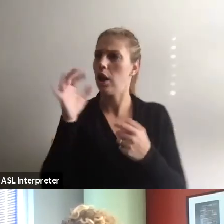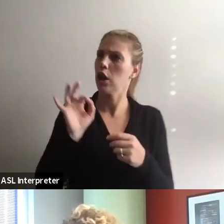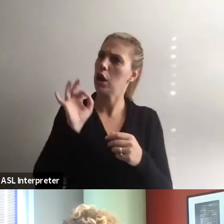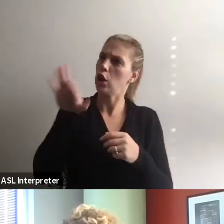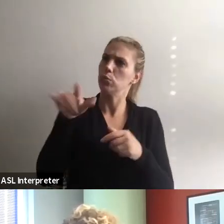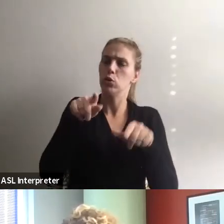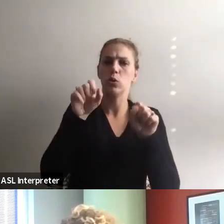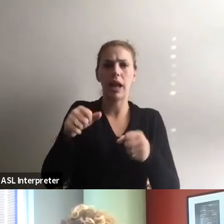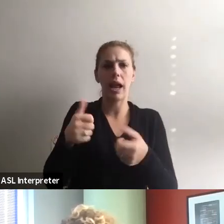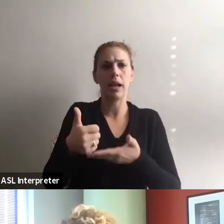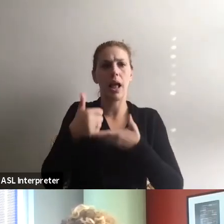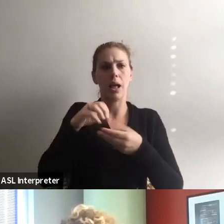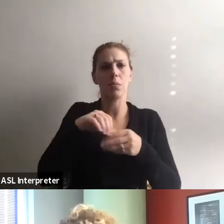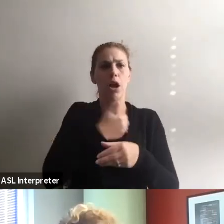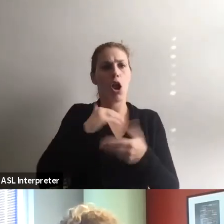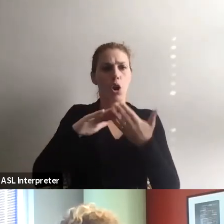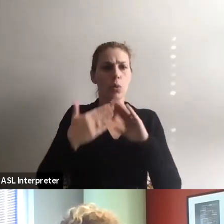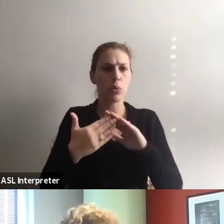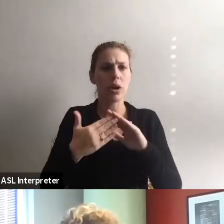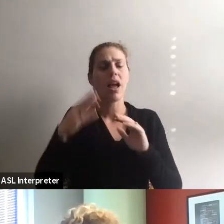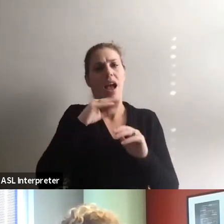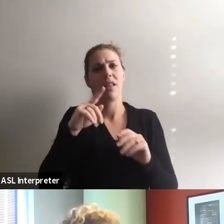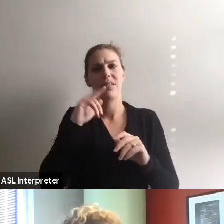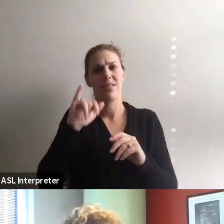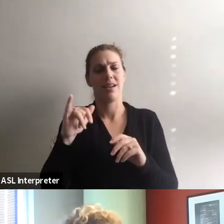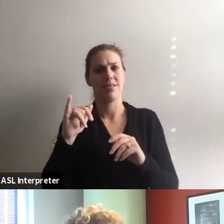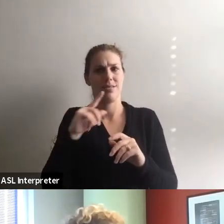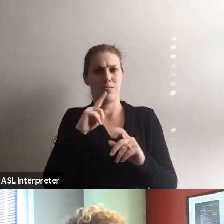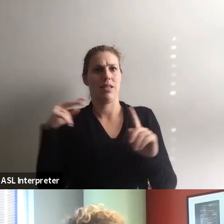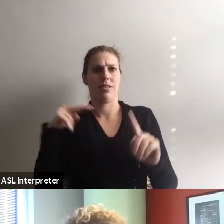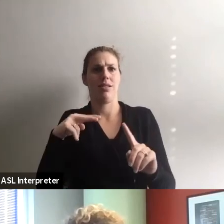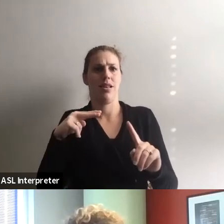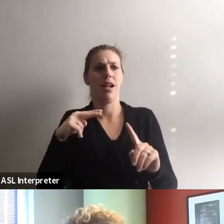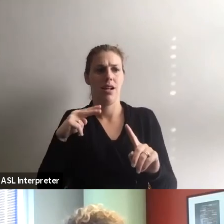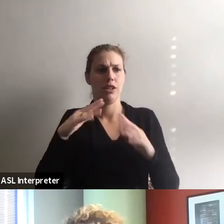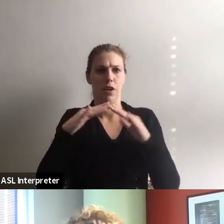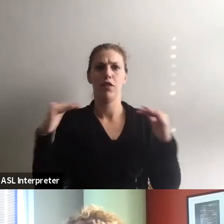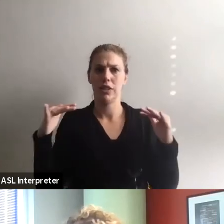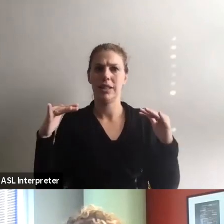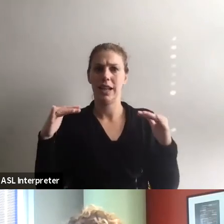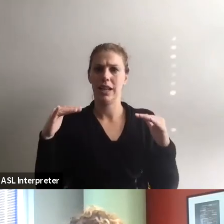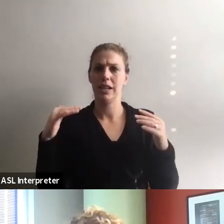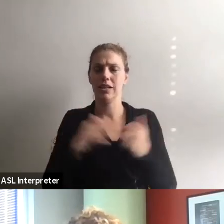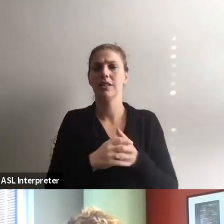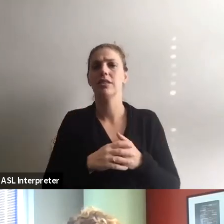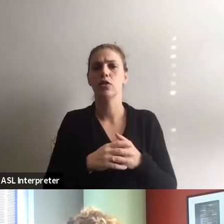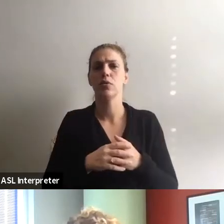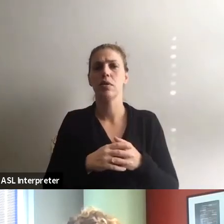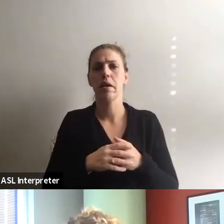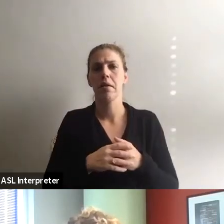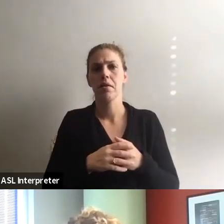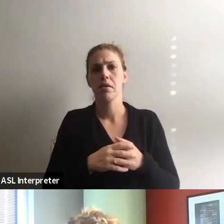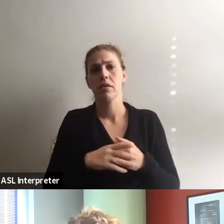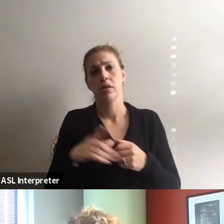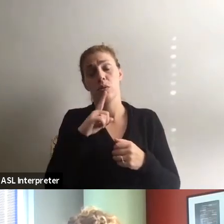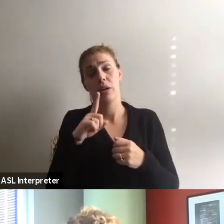to our community. I think that's the best way that I describe as diversity, you know. And it's